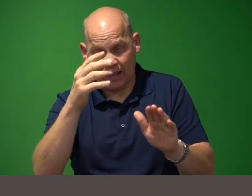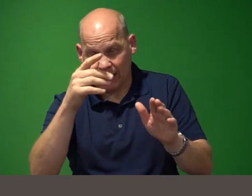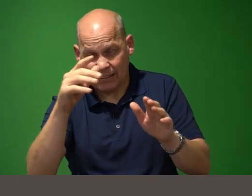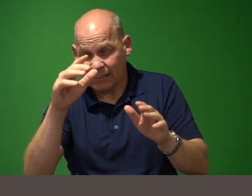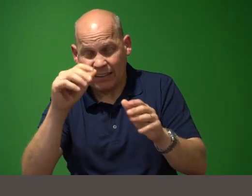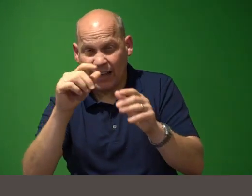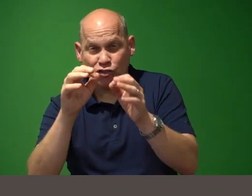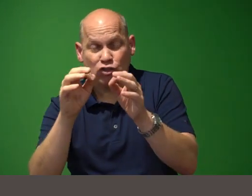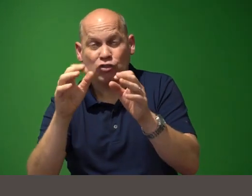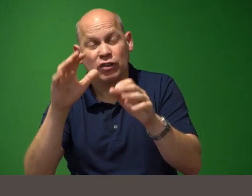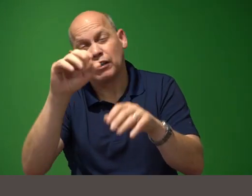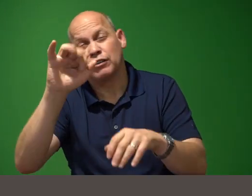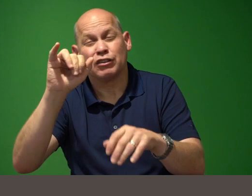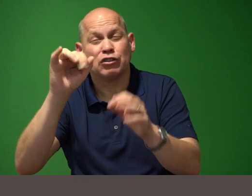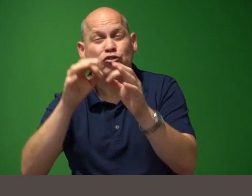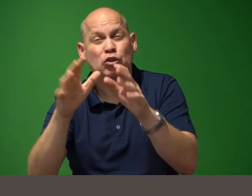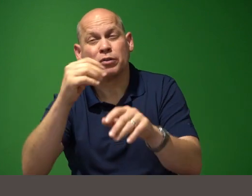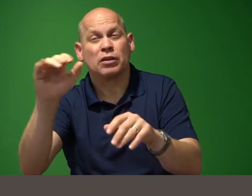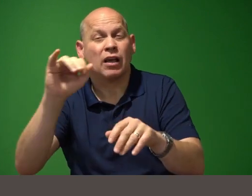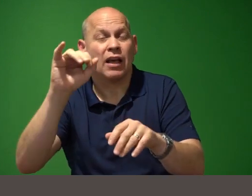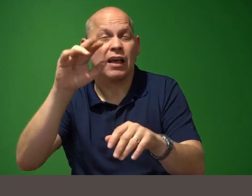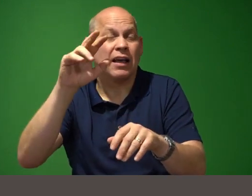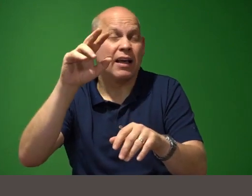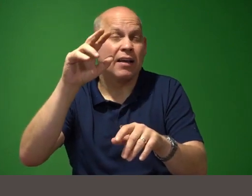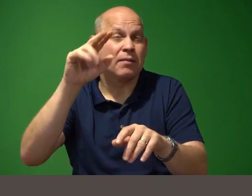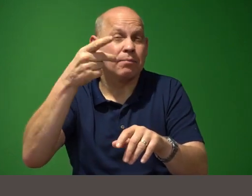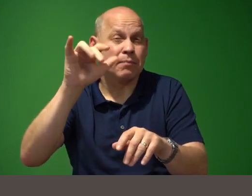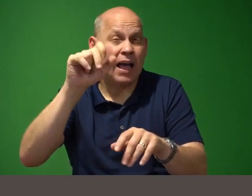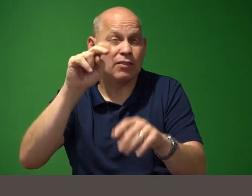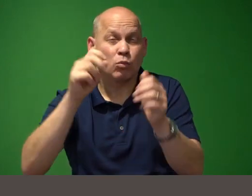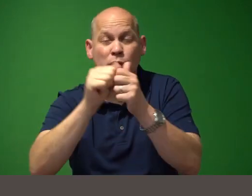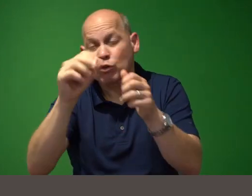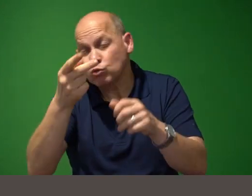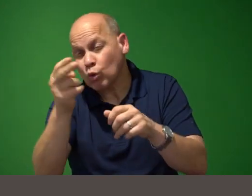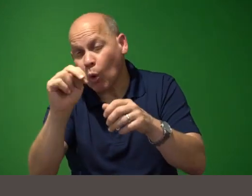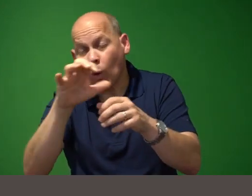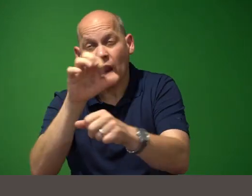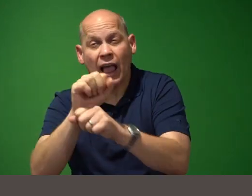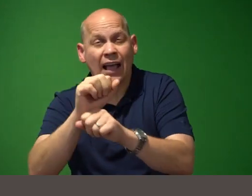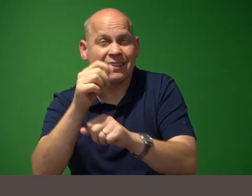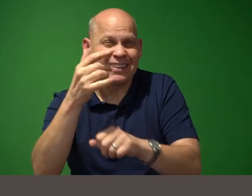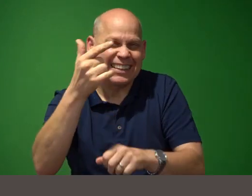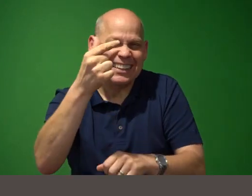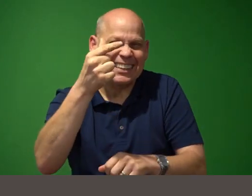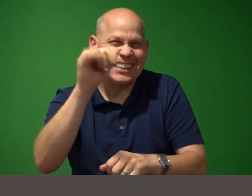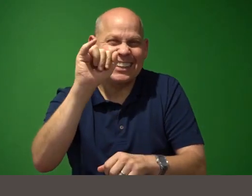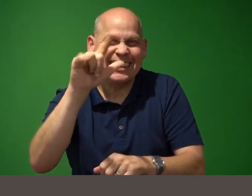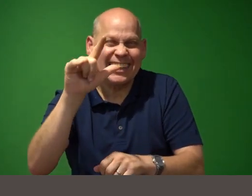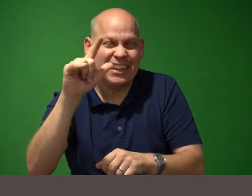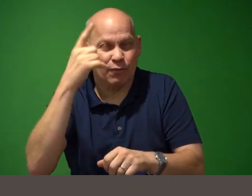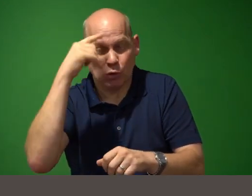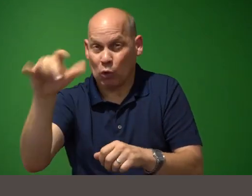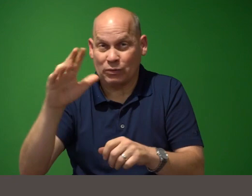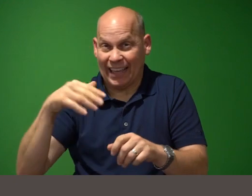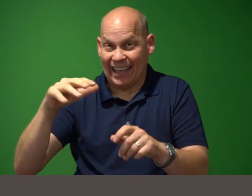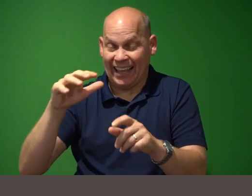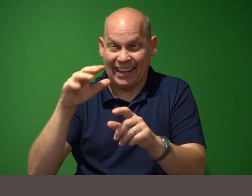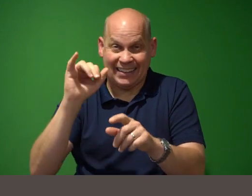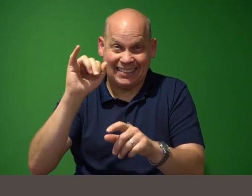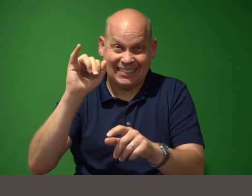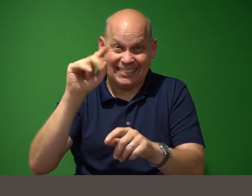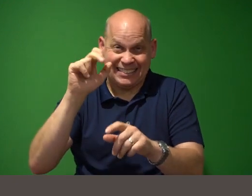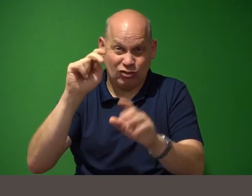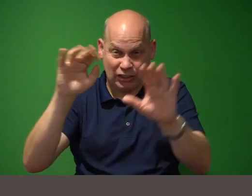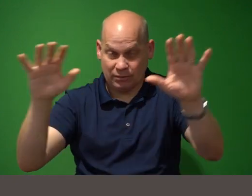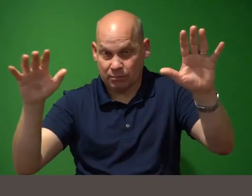global interpreter lock uh with its that's the gil for short for the uninitiated which i am one of those um i wouldn't